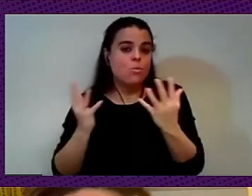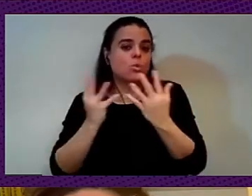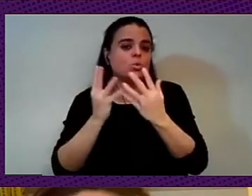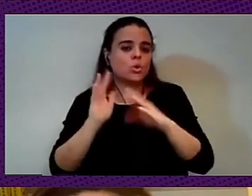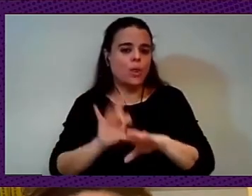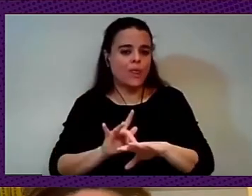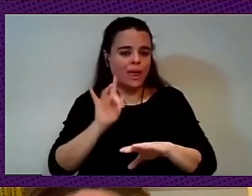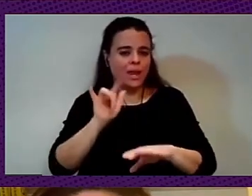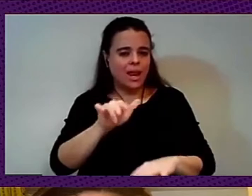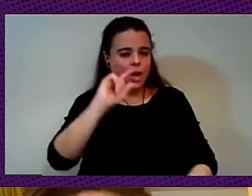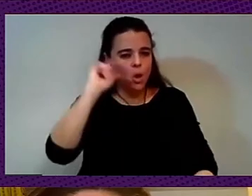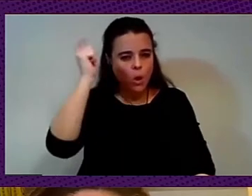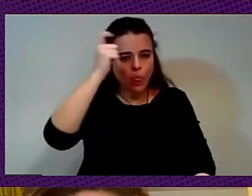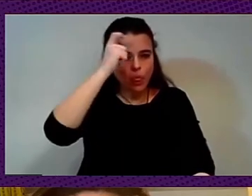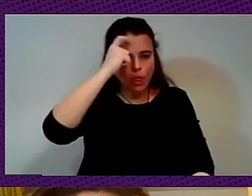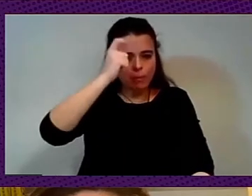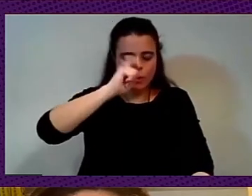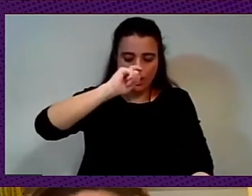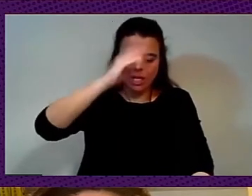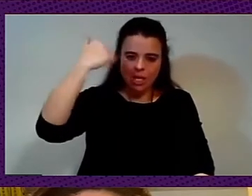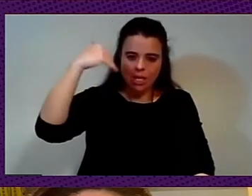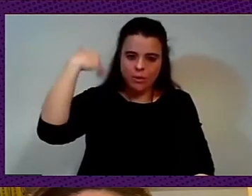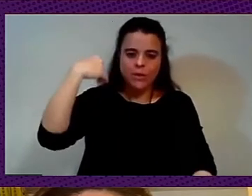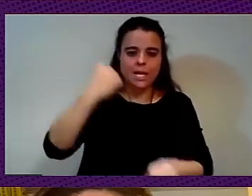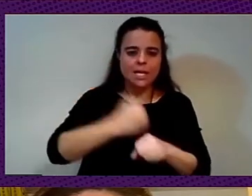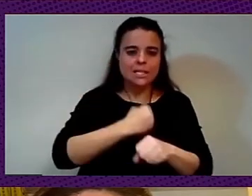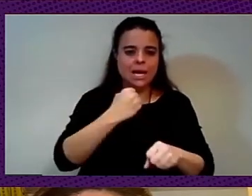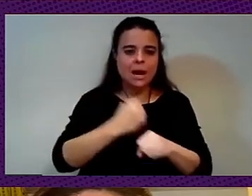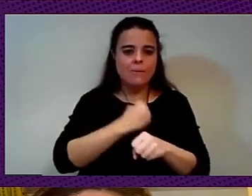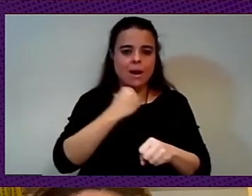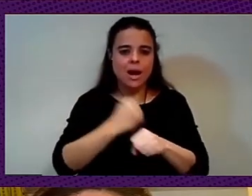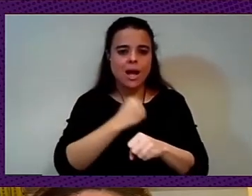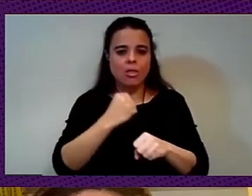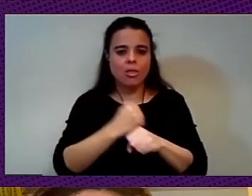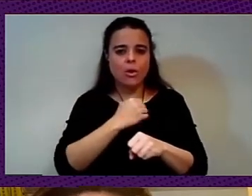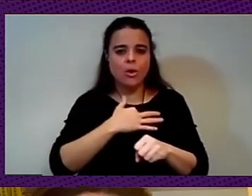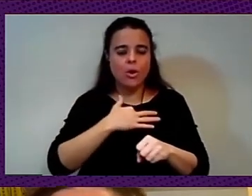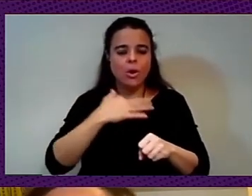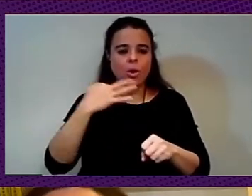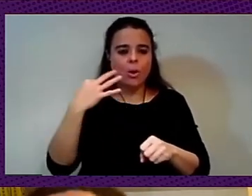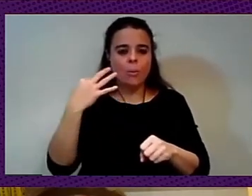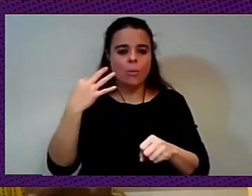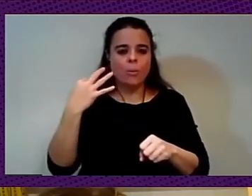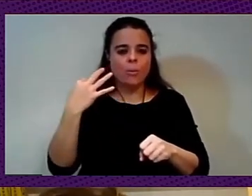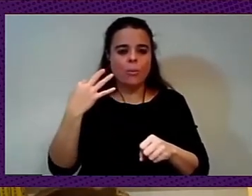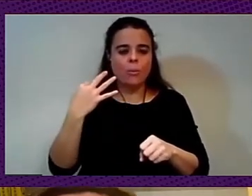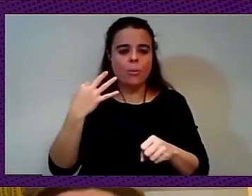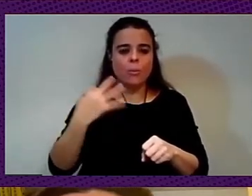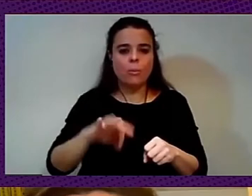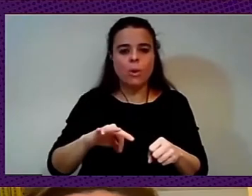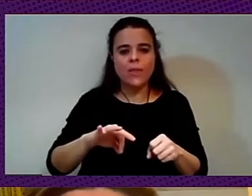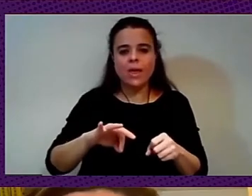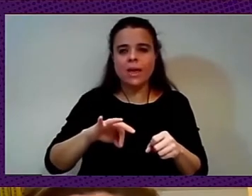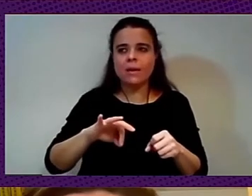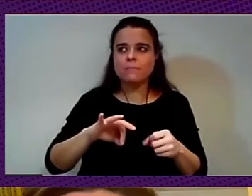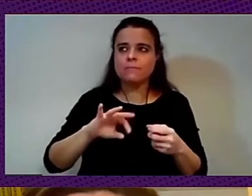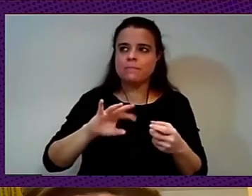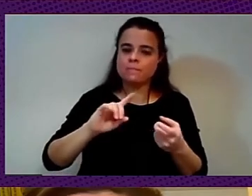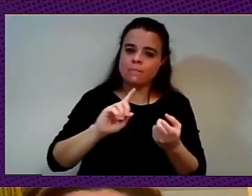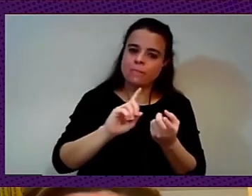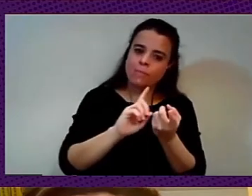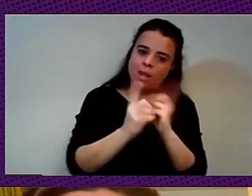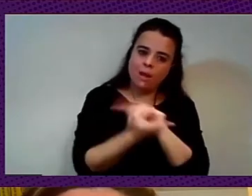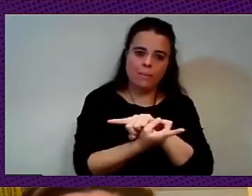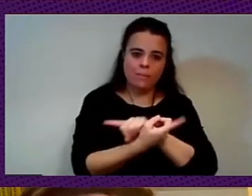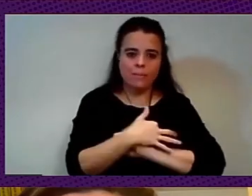these benefits that we have from artificial intelligence, finance, basic income, or